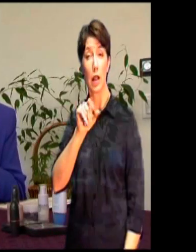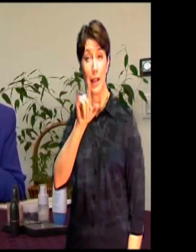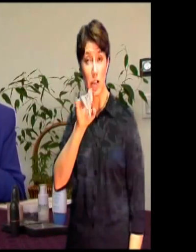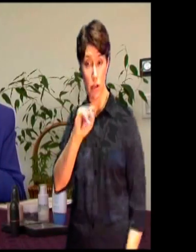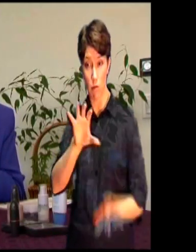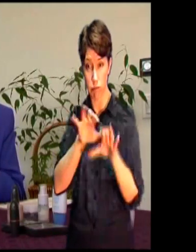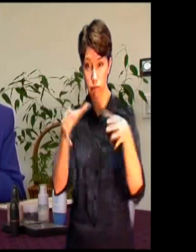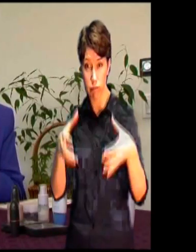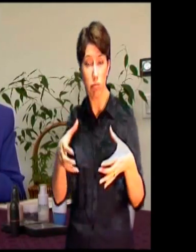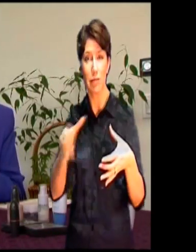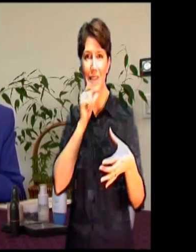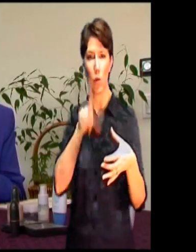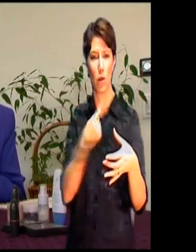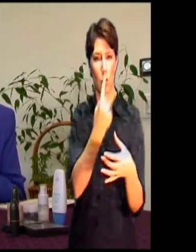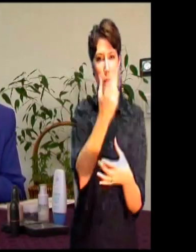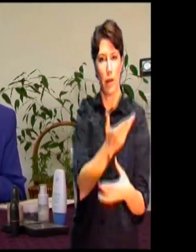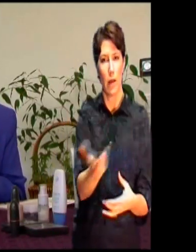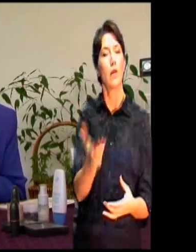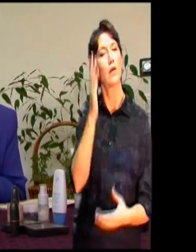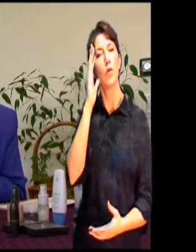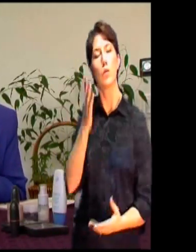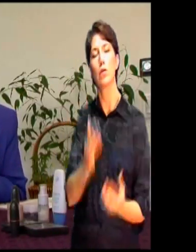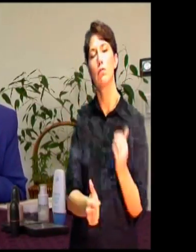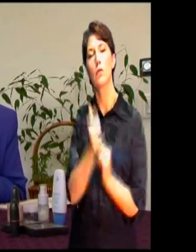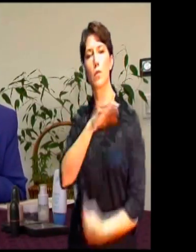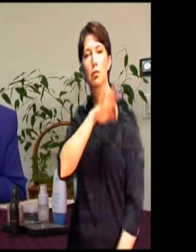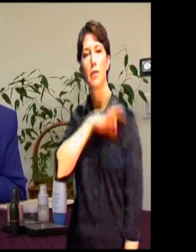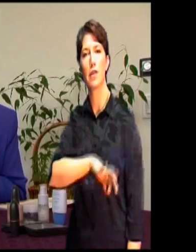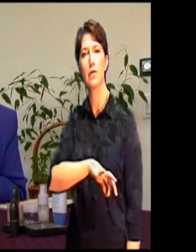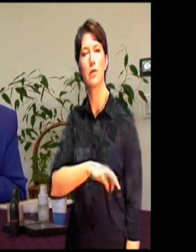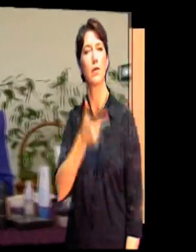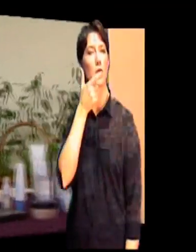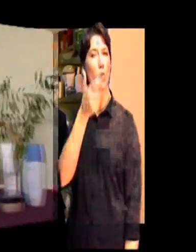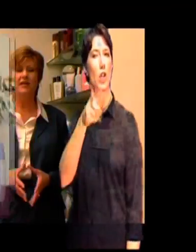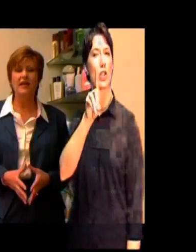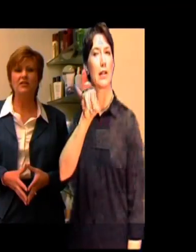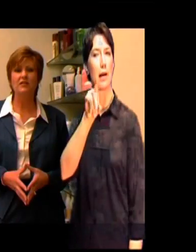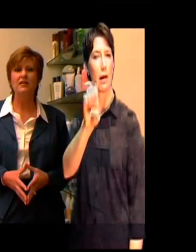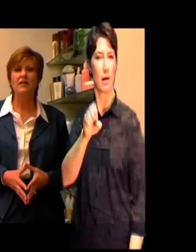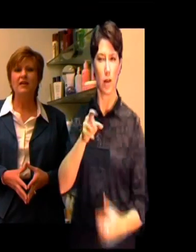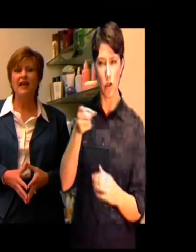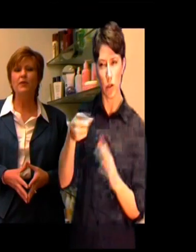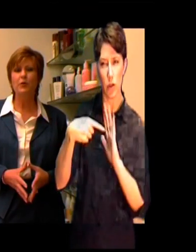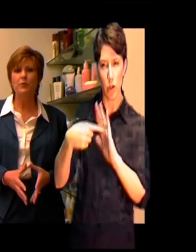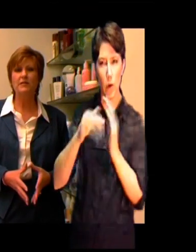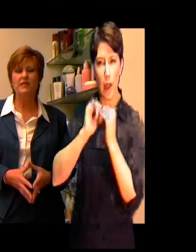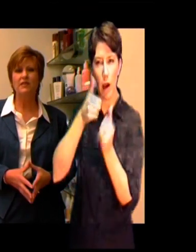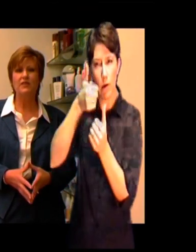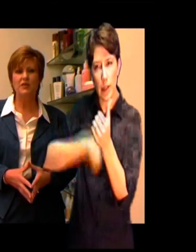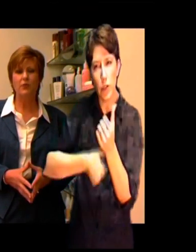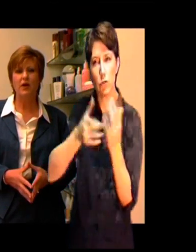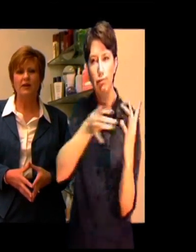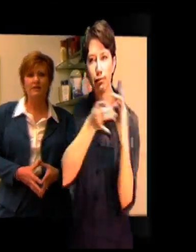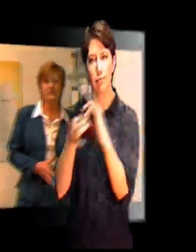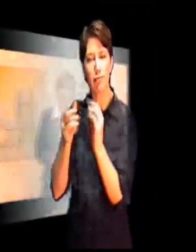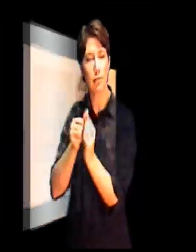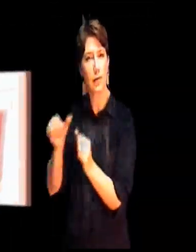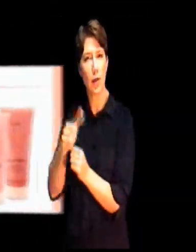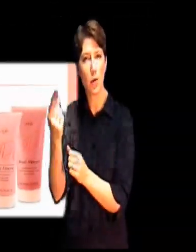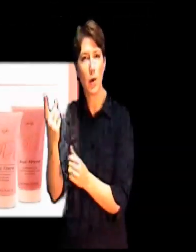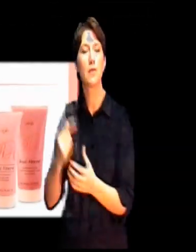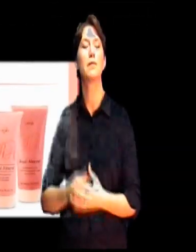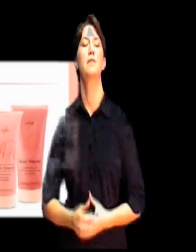benefits. So let's watch how Diane builds the need of the skin care collection and the purposes of each product.